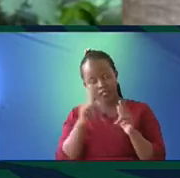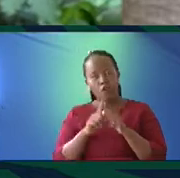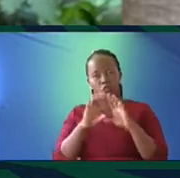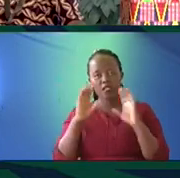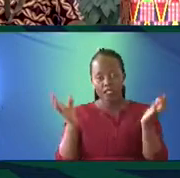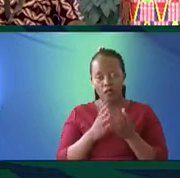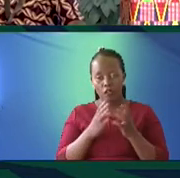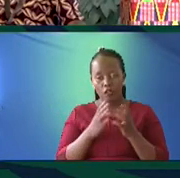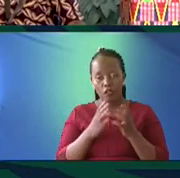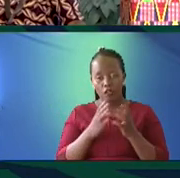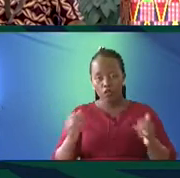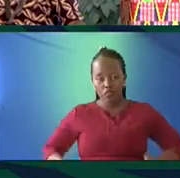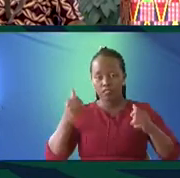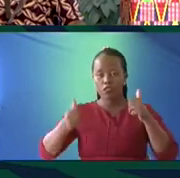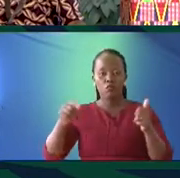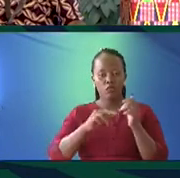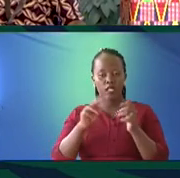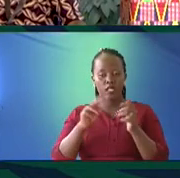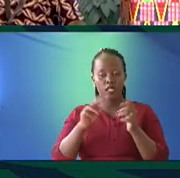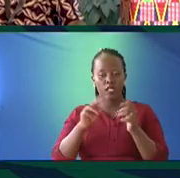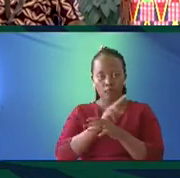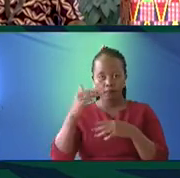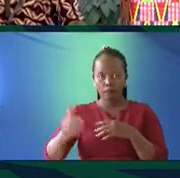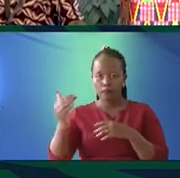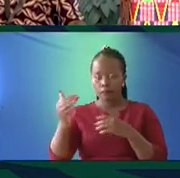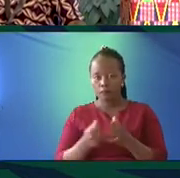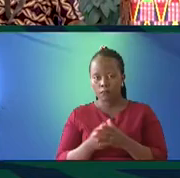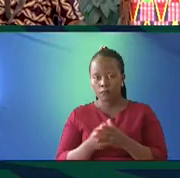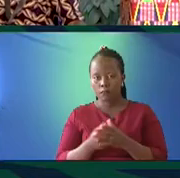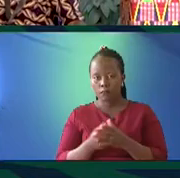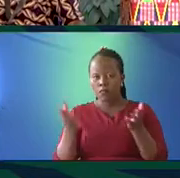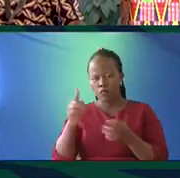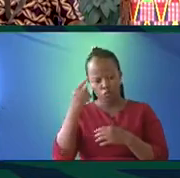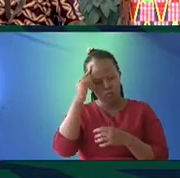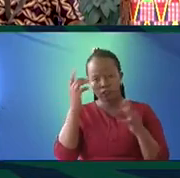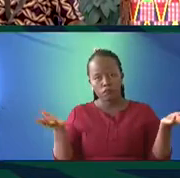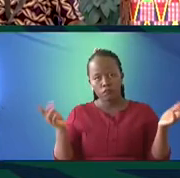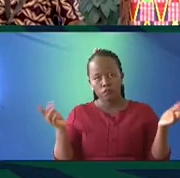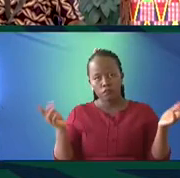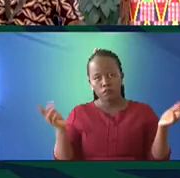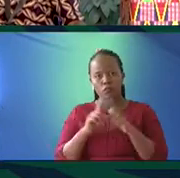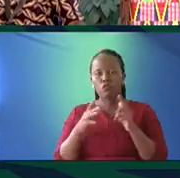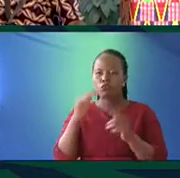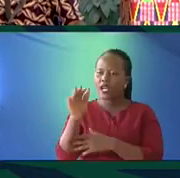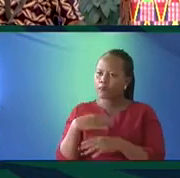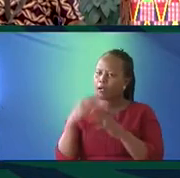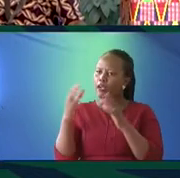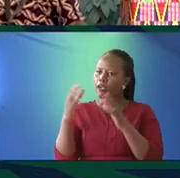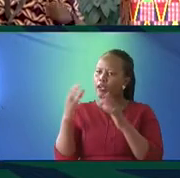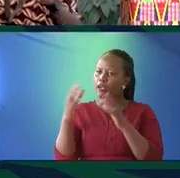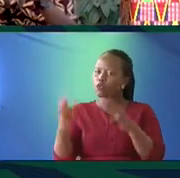in the world, of living that we are used to. So take a second and ask yourself, I'm going to ask this of my panel as I start.